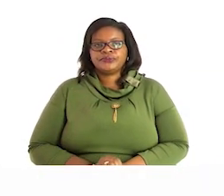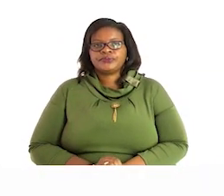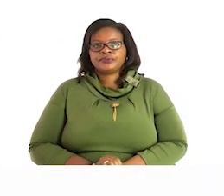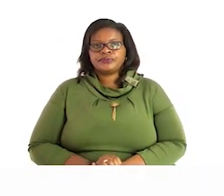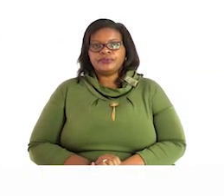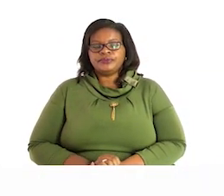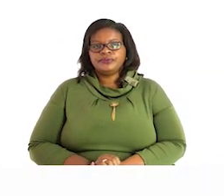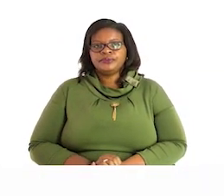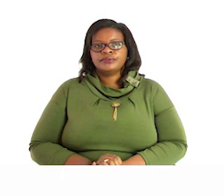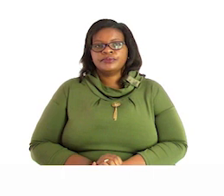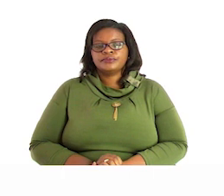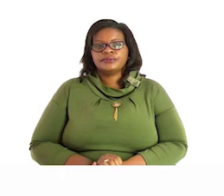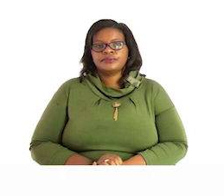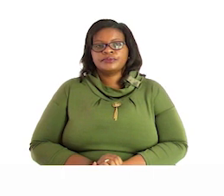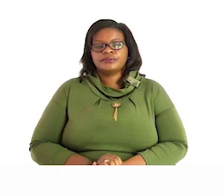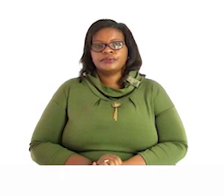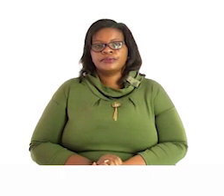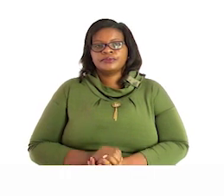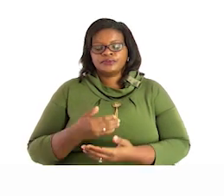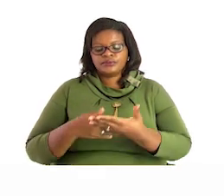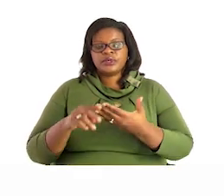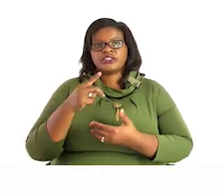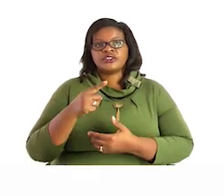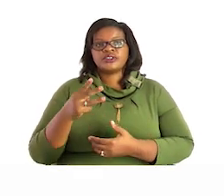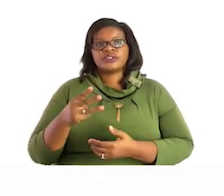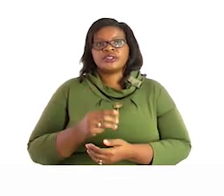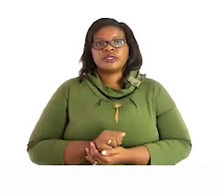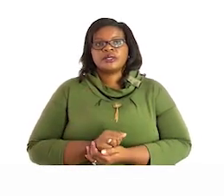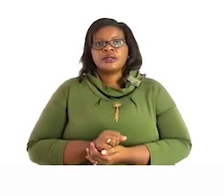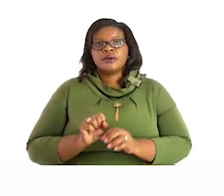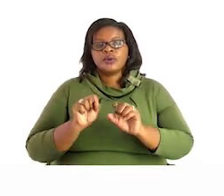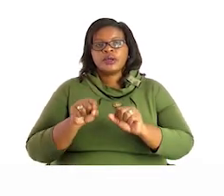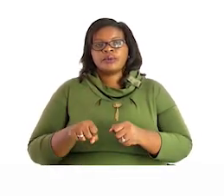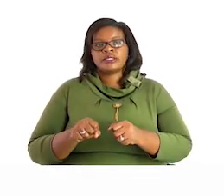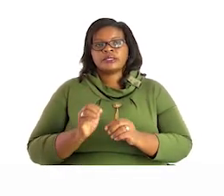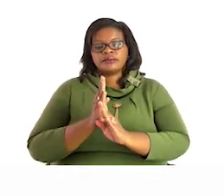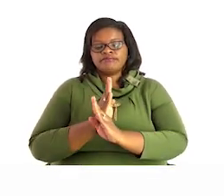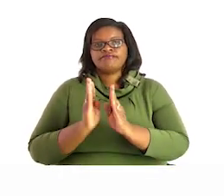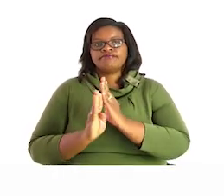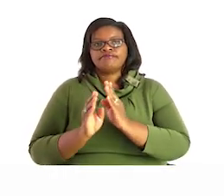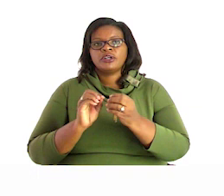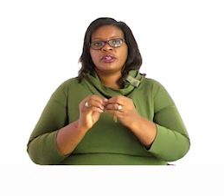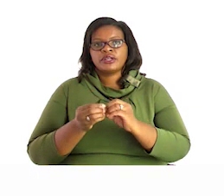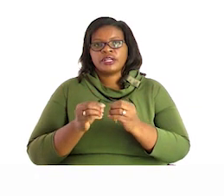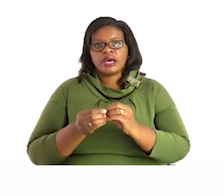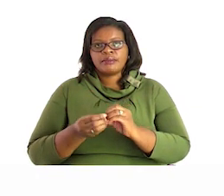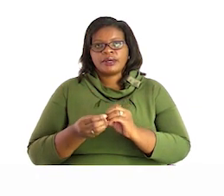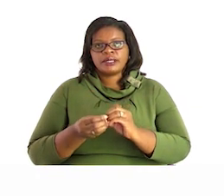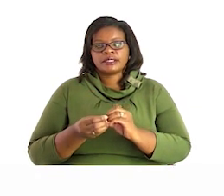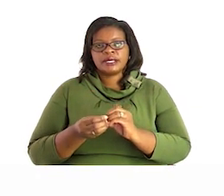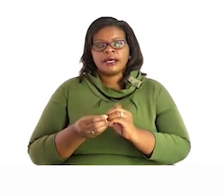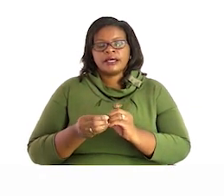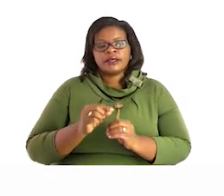on page 13 we are supposed to arrange numbers in ascending order the